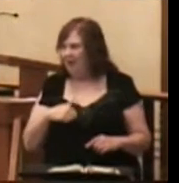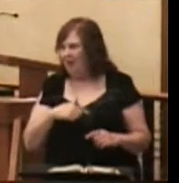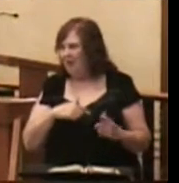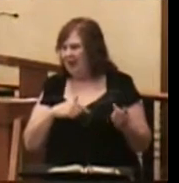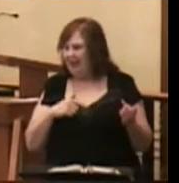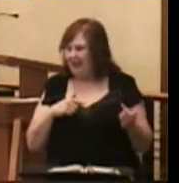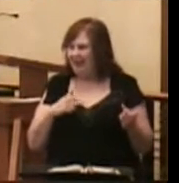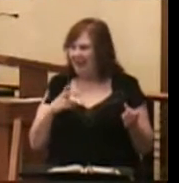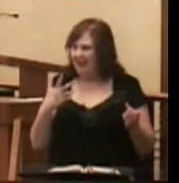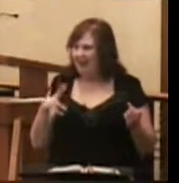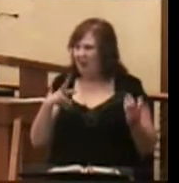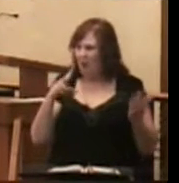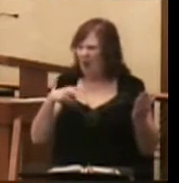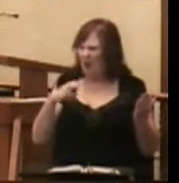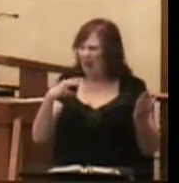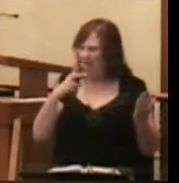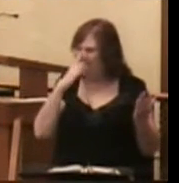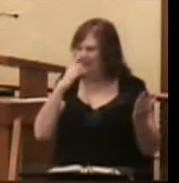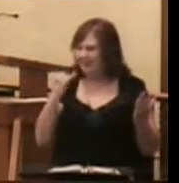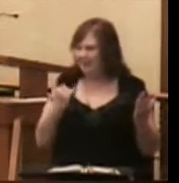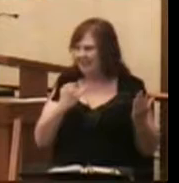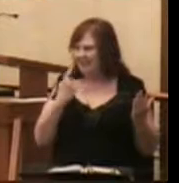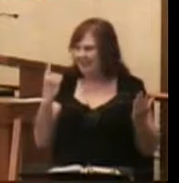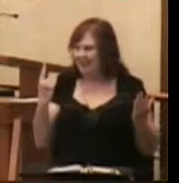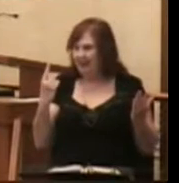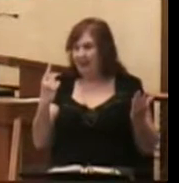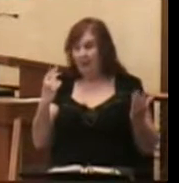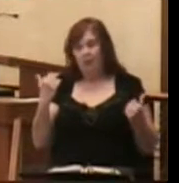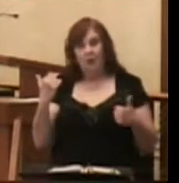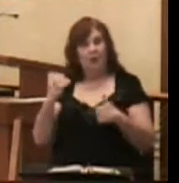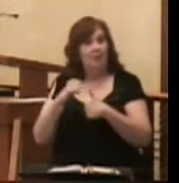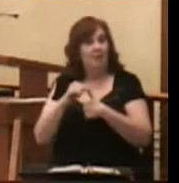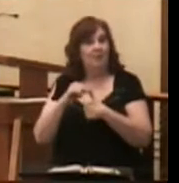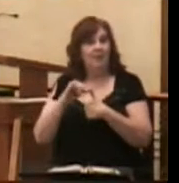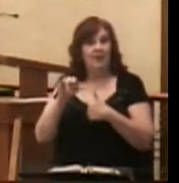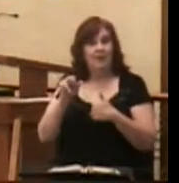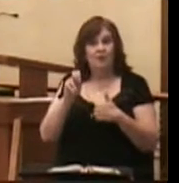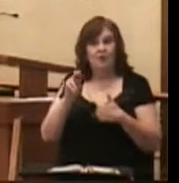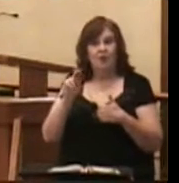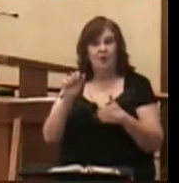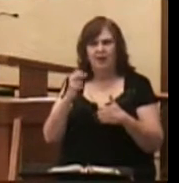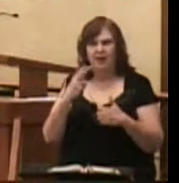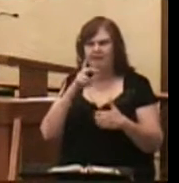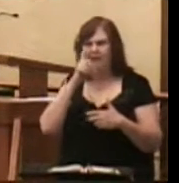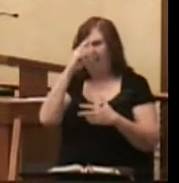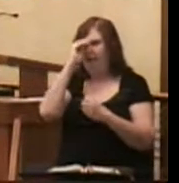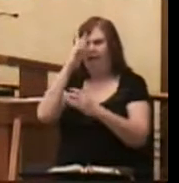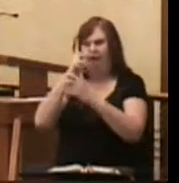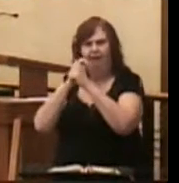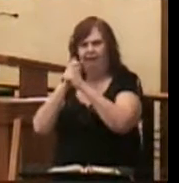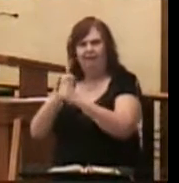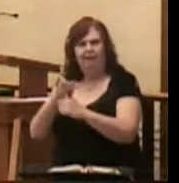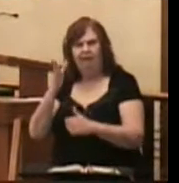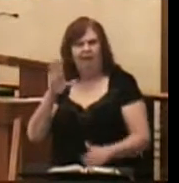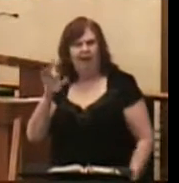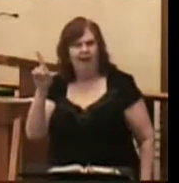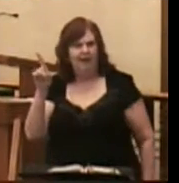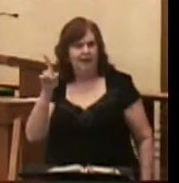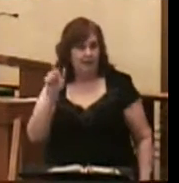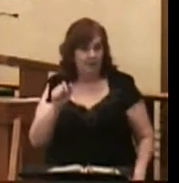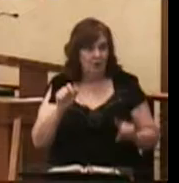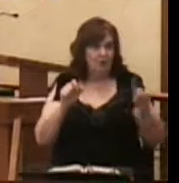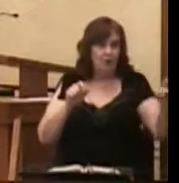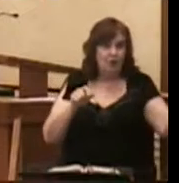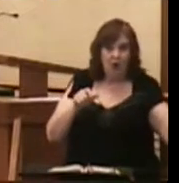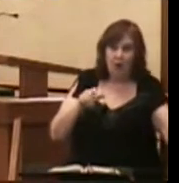that we have read for this day. You will recall that Jonah disobeyed God's call to go to Nineveh.